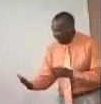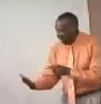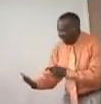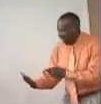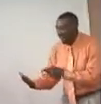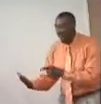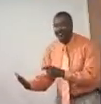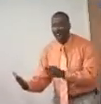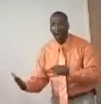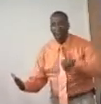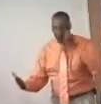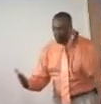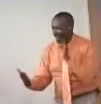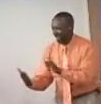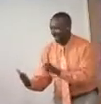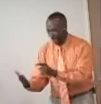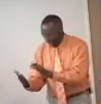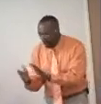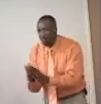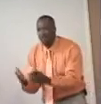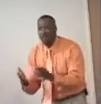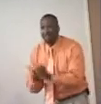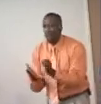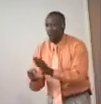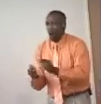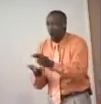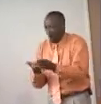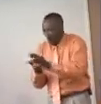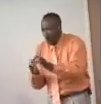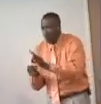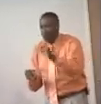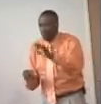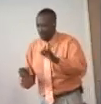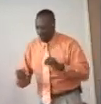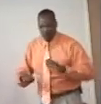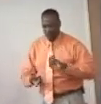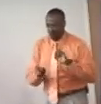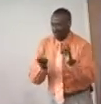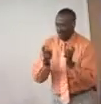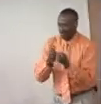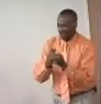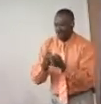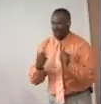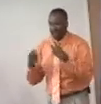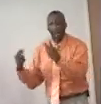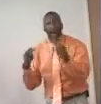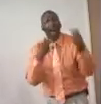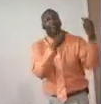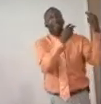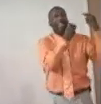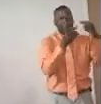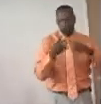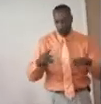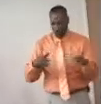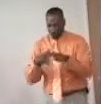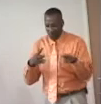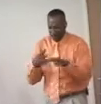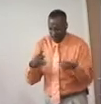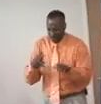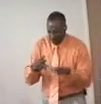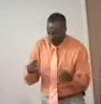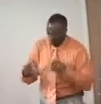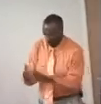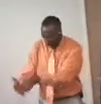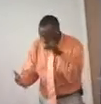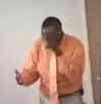is not what used to come up out of me, but, but the Holy Spirit has a way of going back through the files and pulling